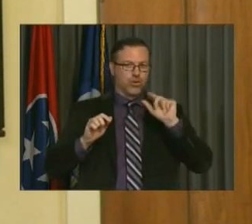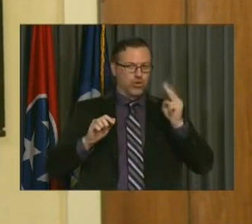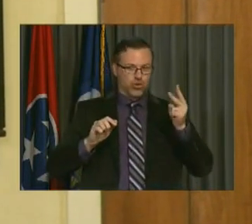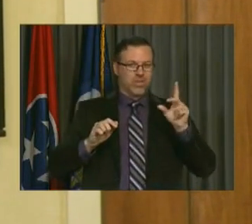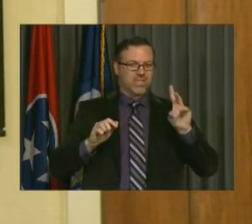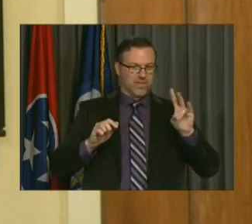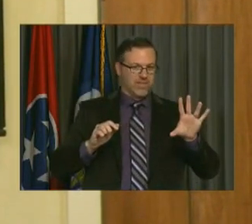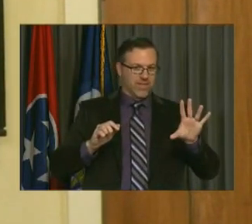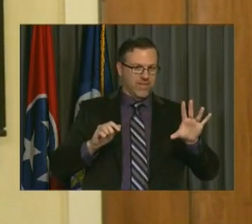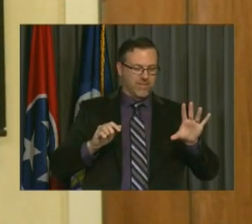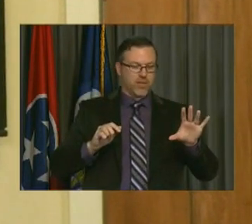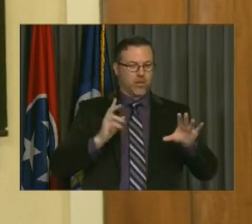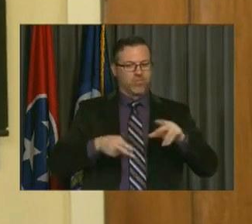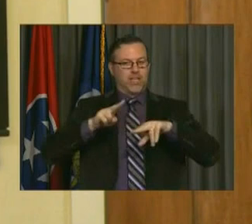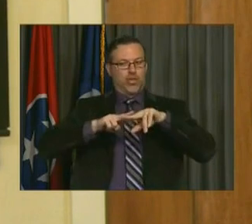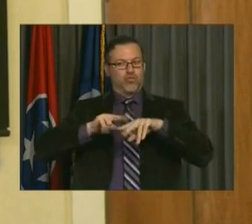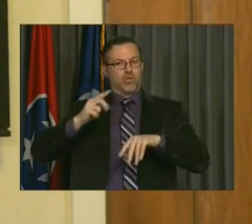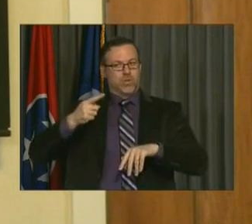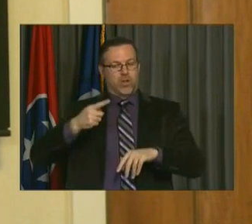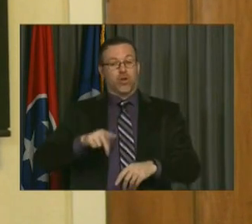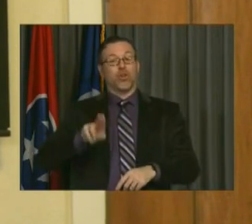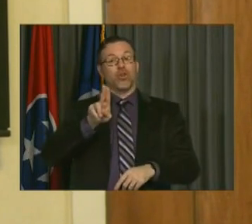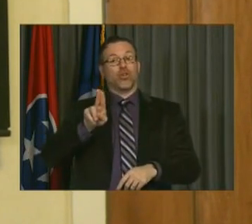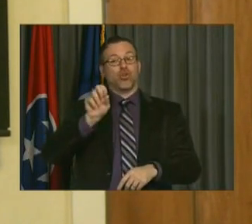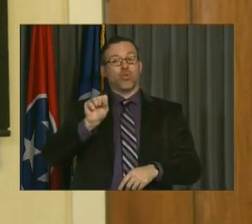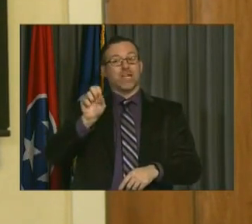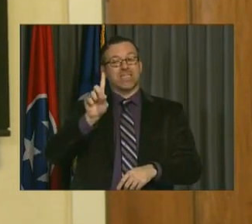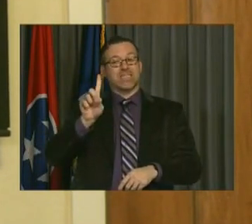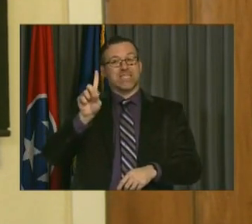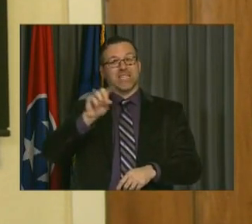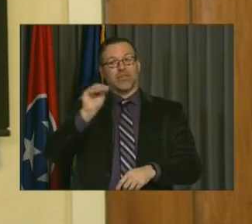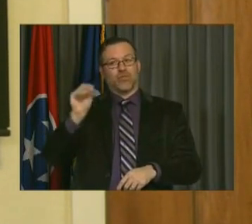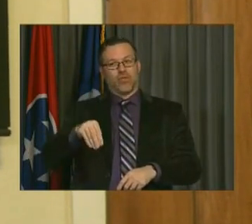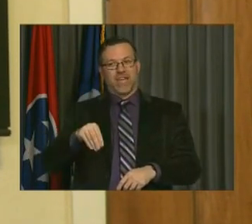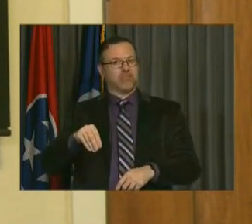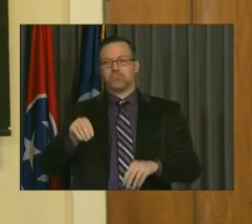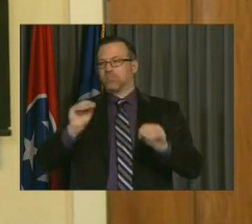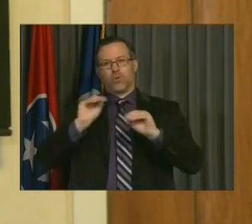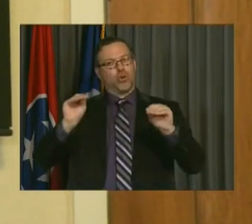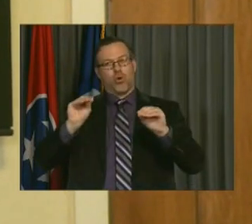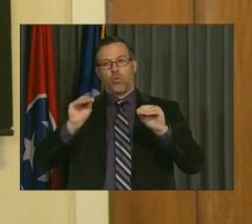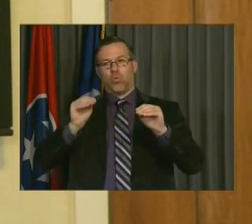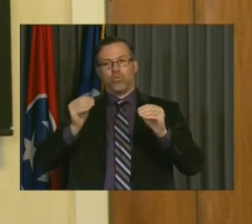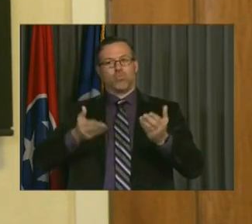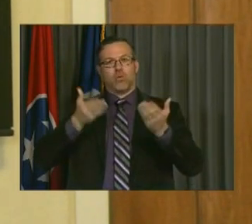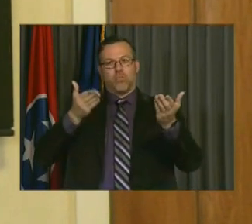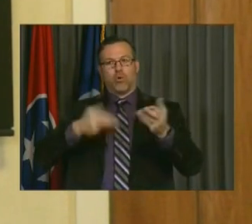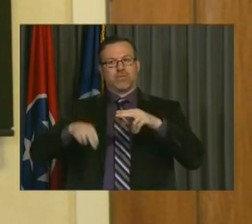it is now. The USD rate, there has not been a proposed increase on the USD rate.